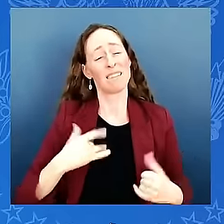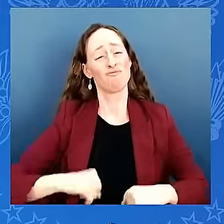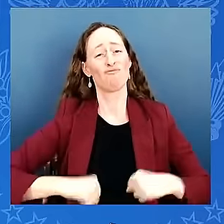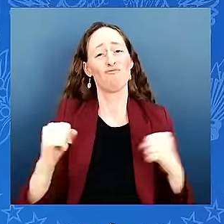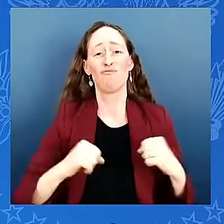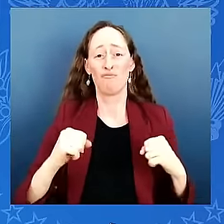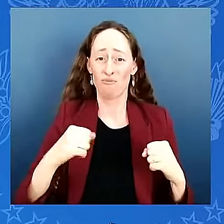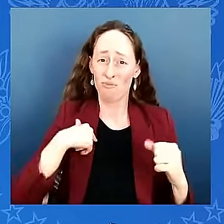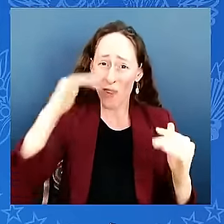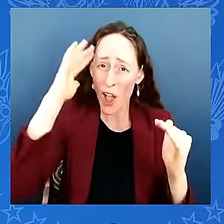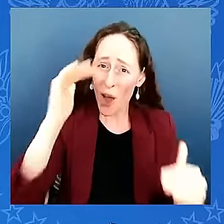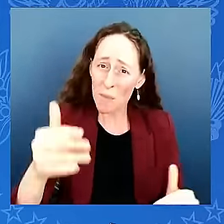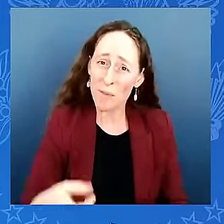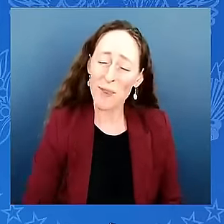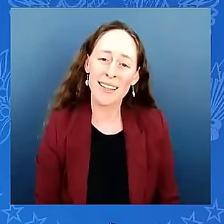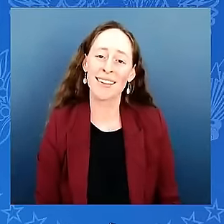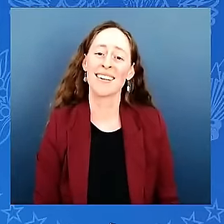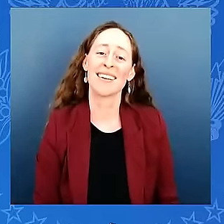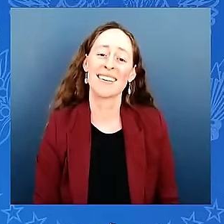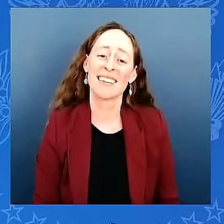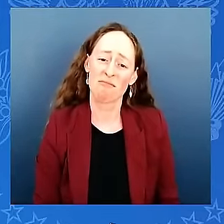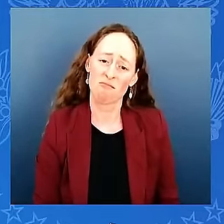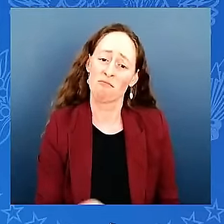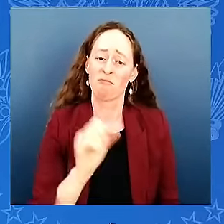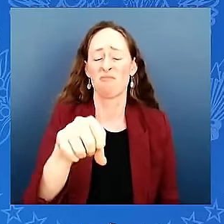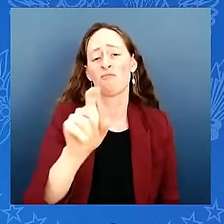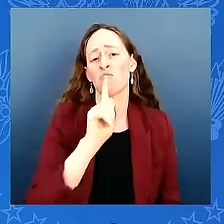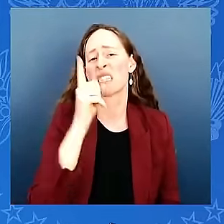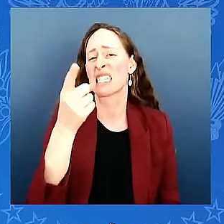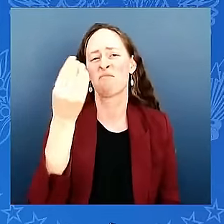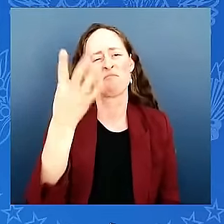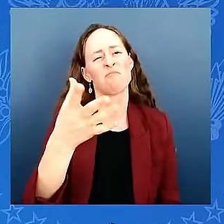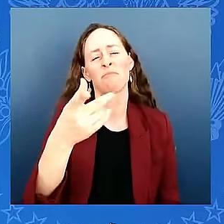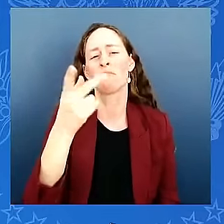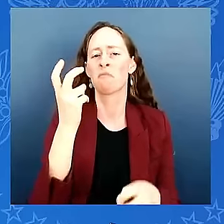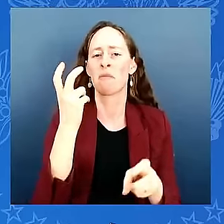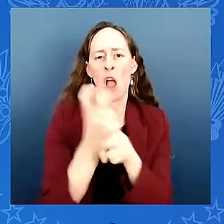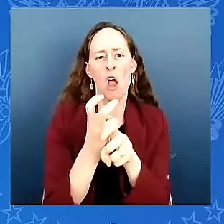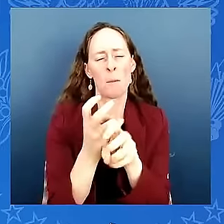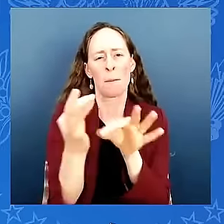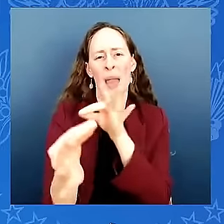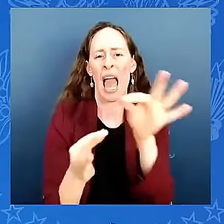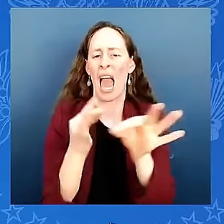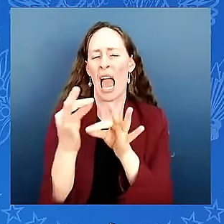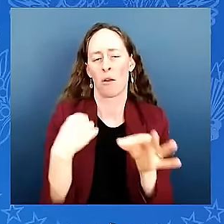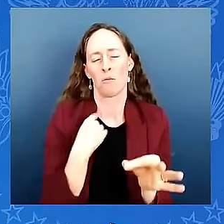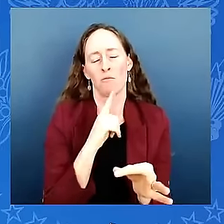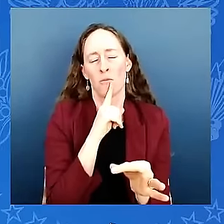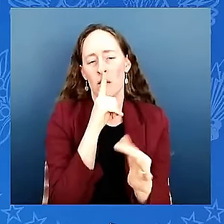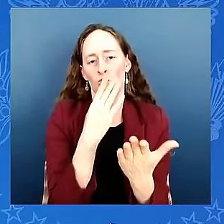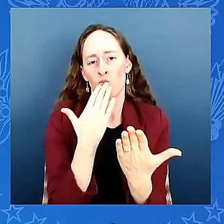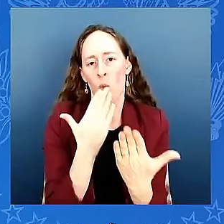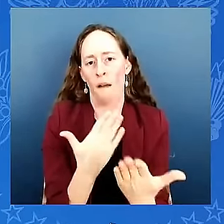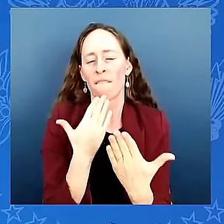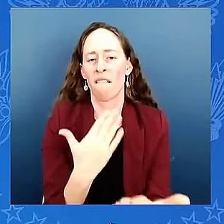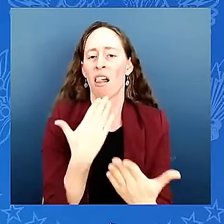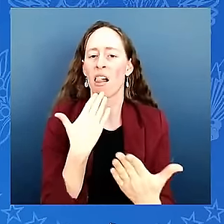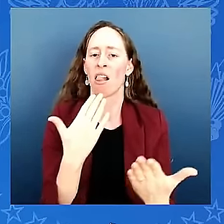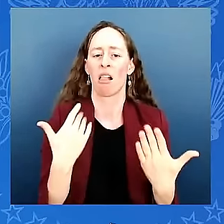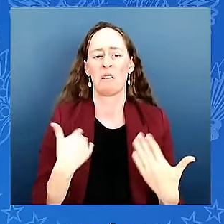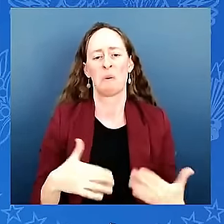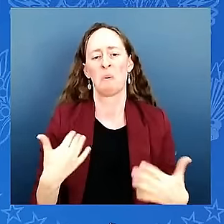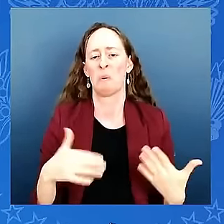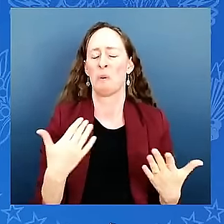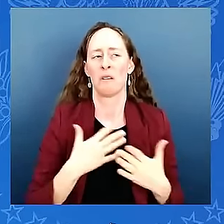overstate that really thank you this opportunity to thank you means quite a bit to me well